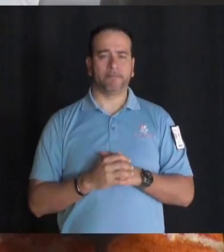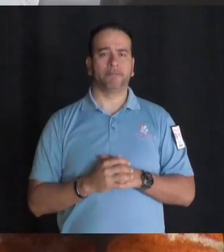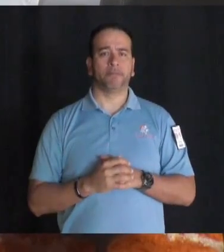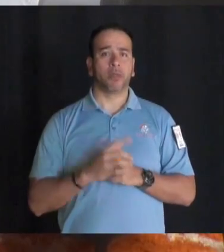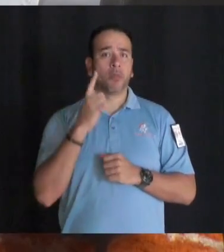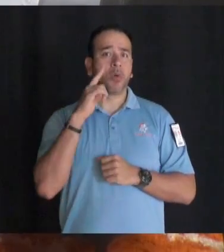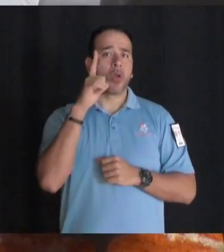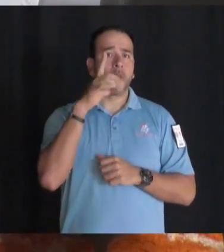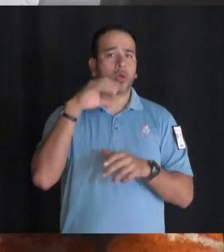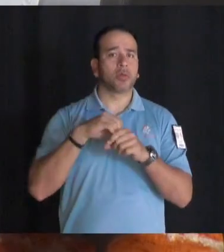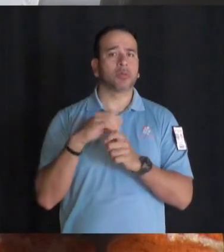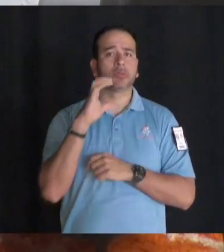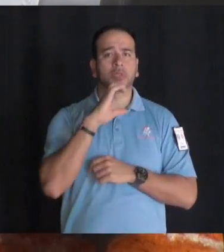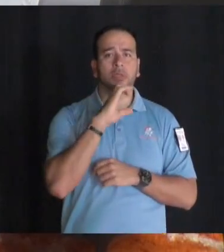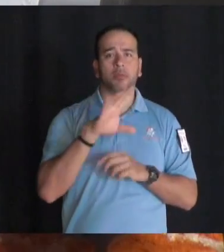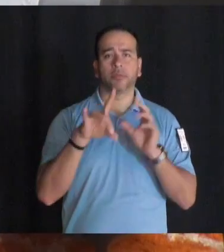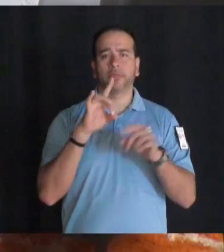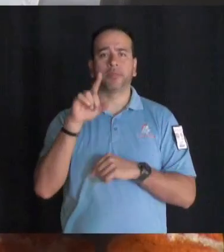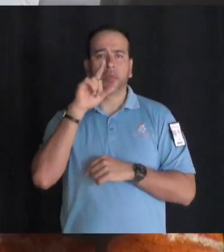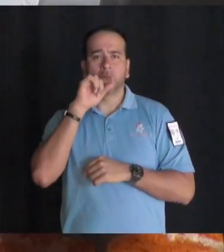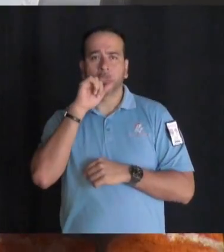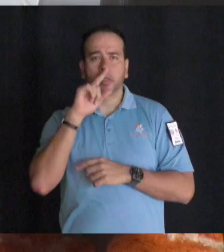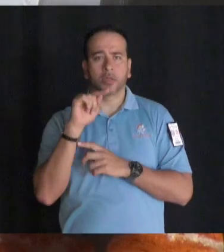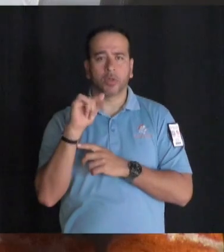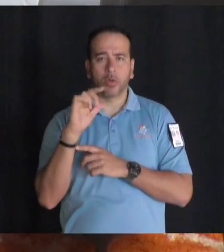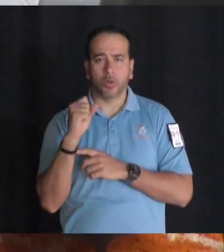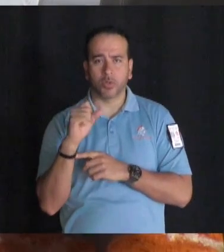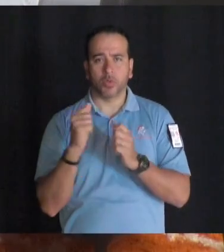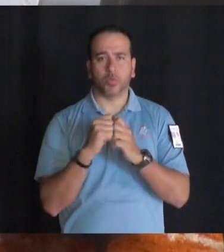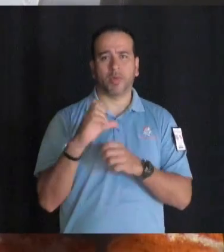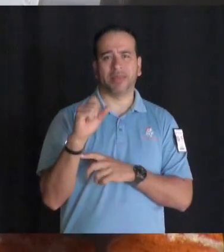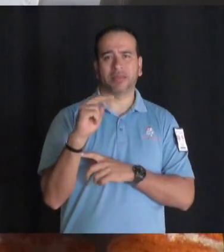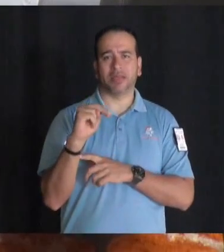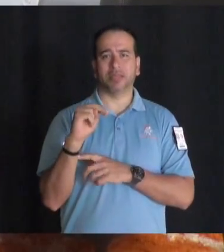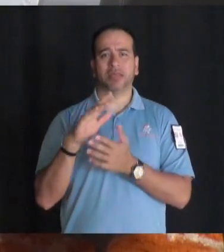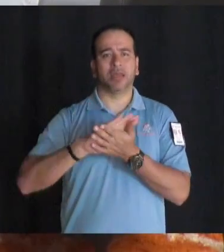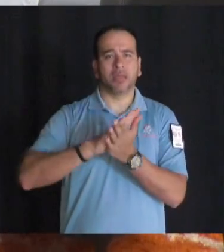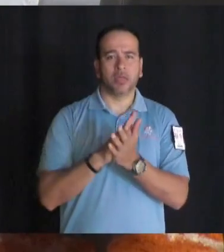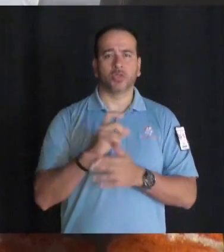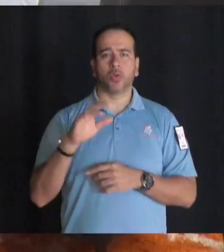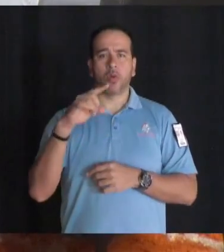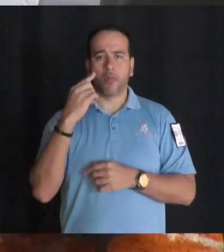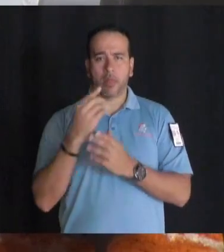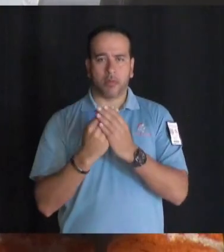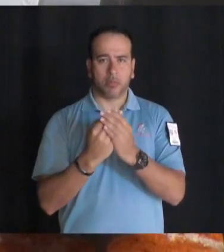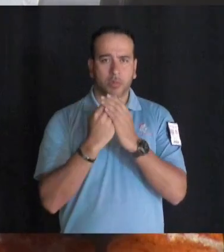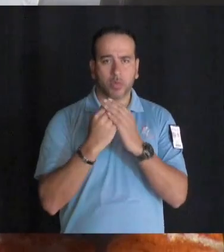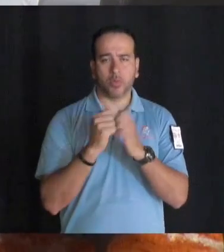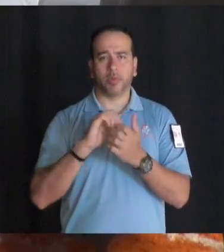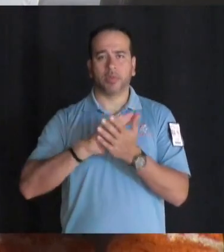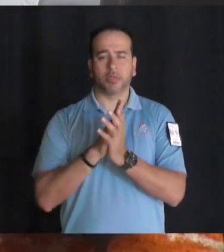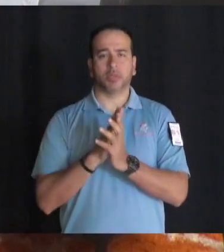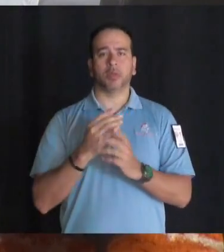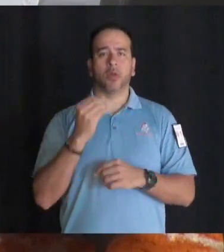For lunch in the cafeteria, you may choose from chicken tochos with salsa con queso, or a black bean burger with cheese or